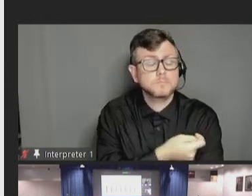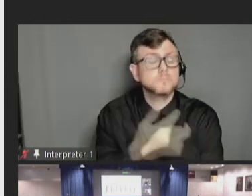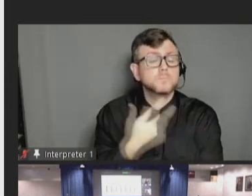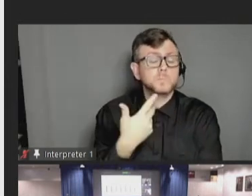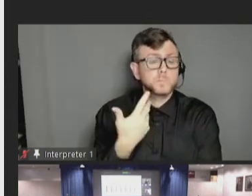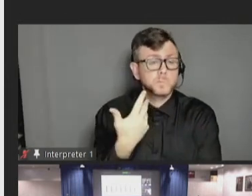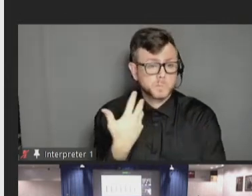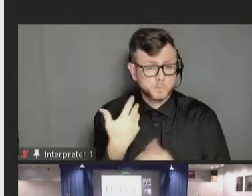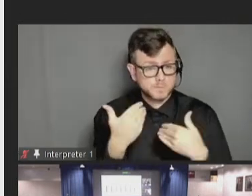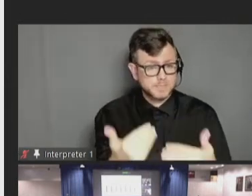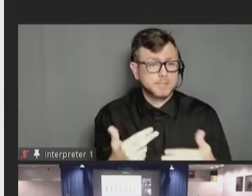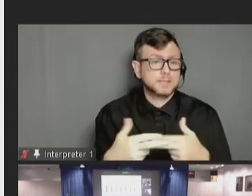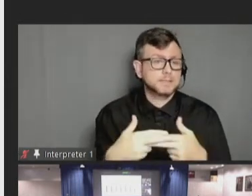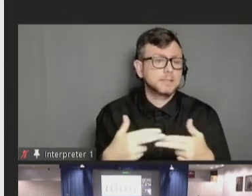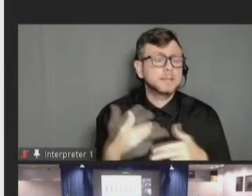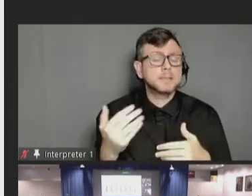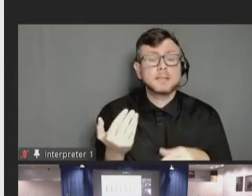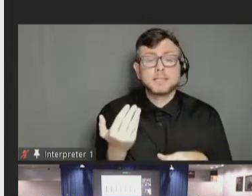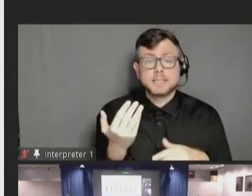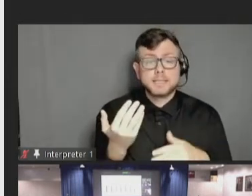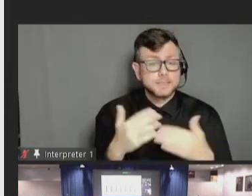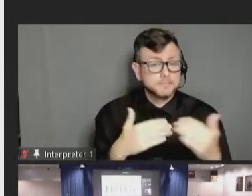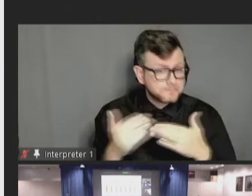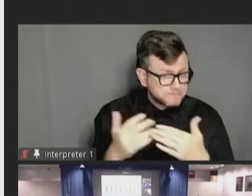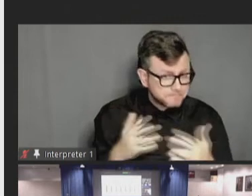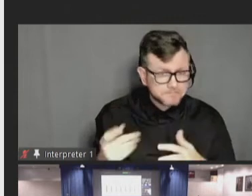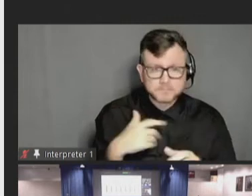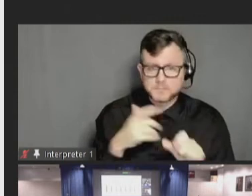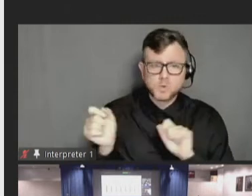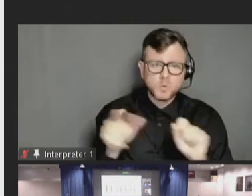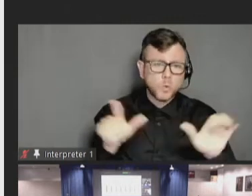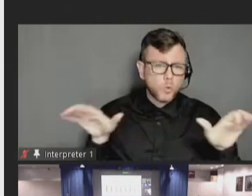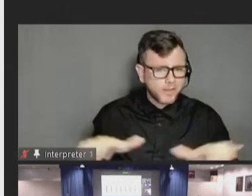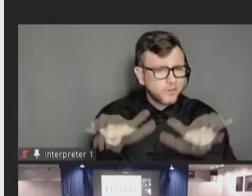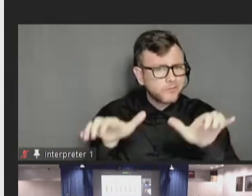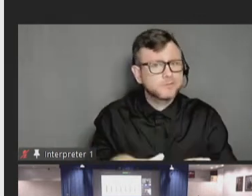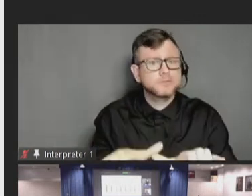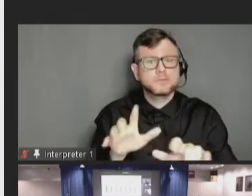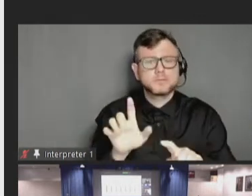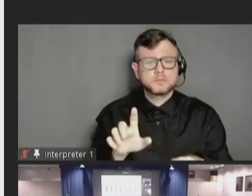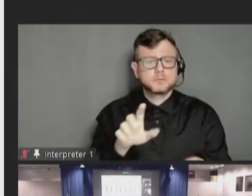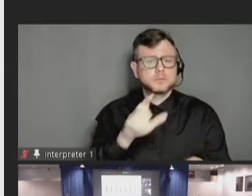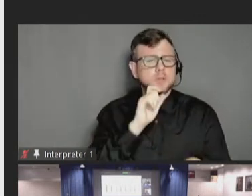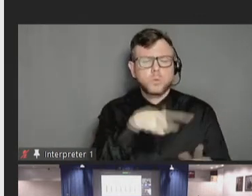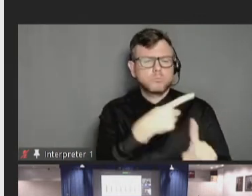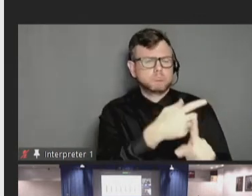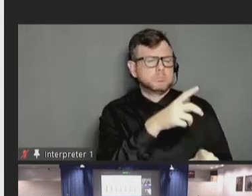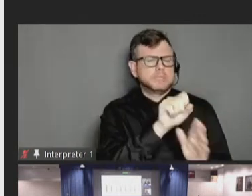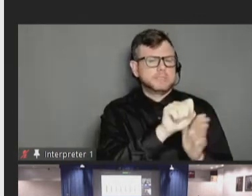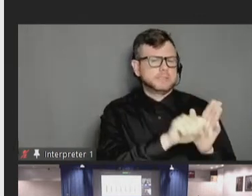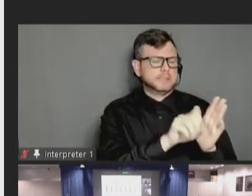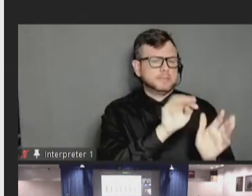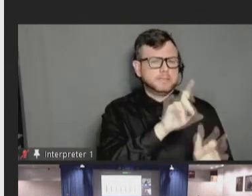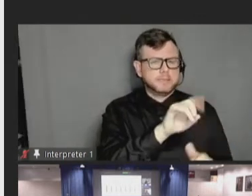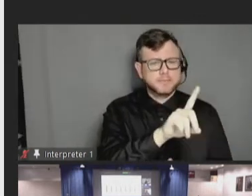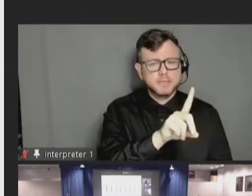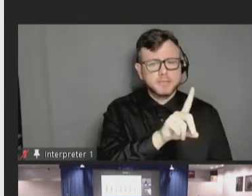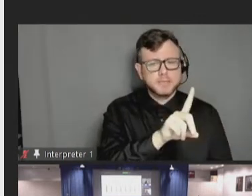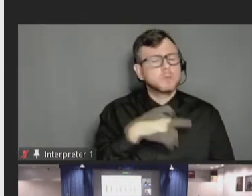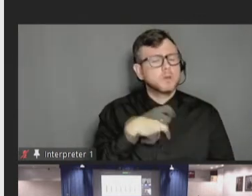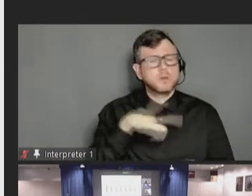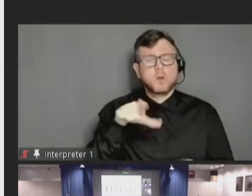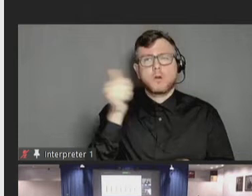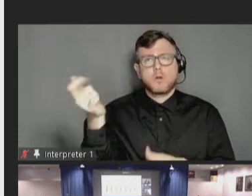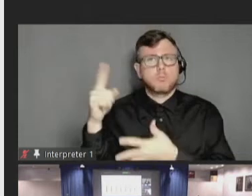So nevertheless, despite all of the efforts that not only state Medicaid agencies, but a wealth of other people,